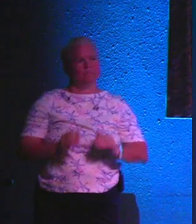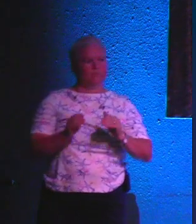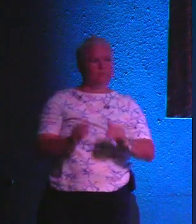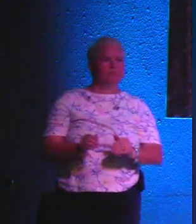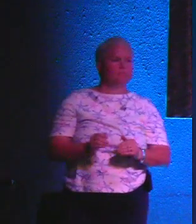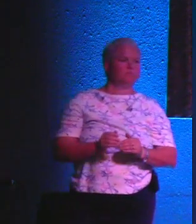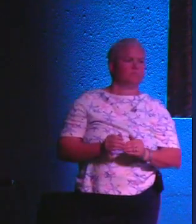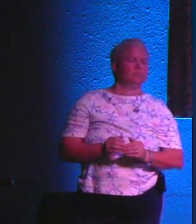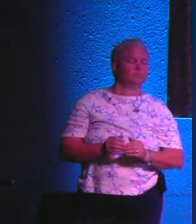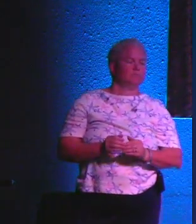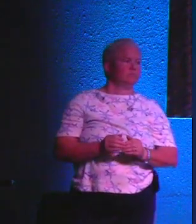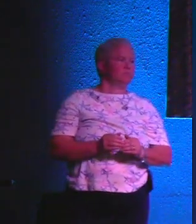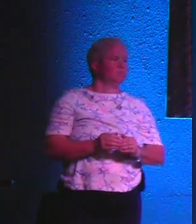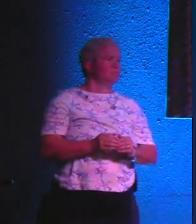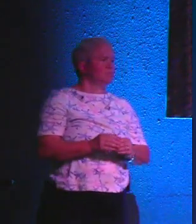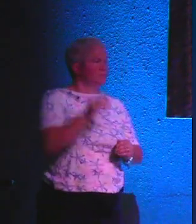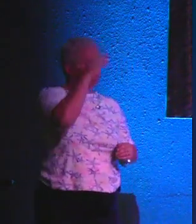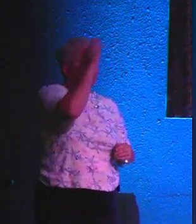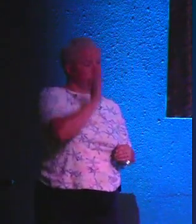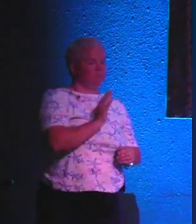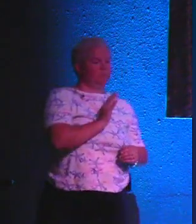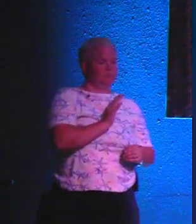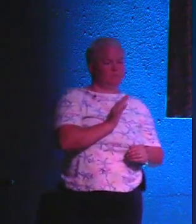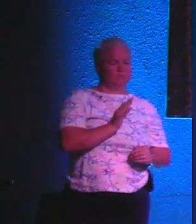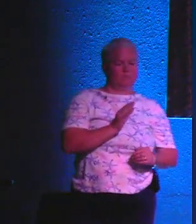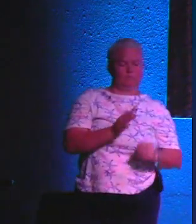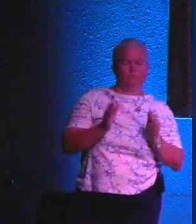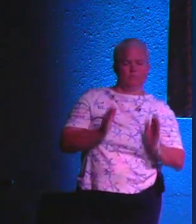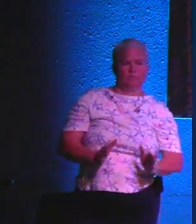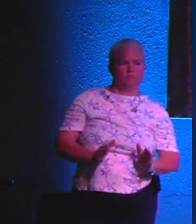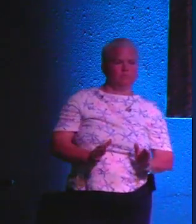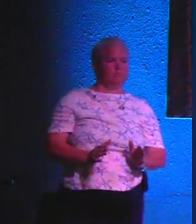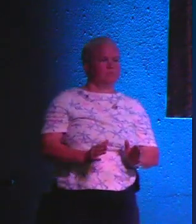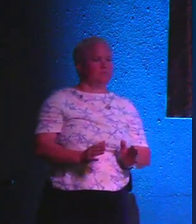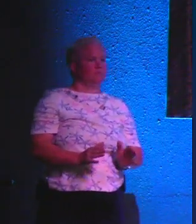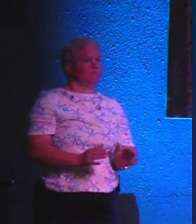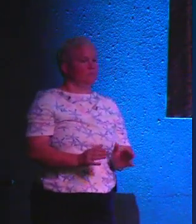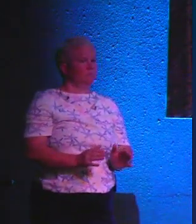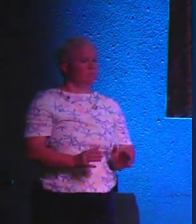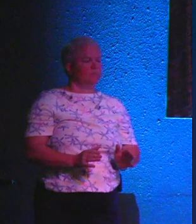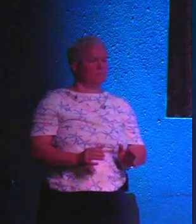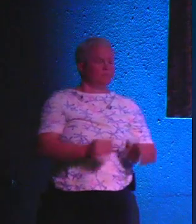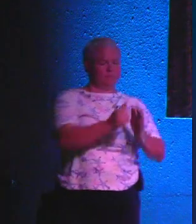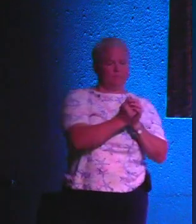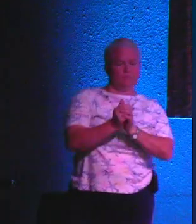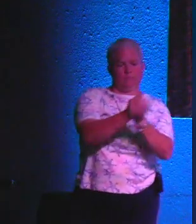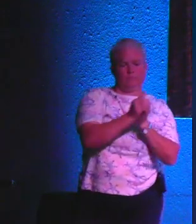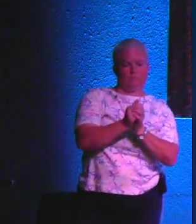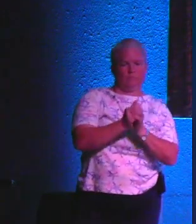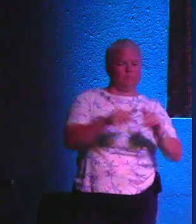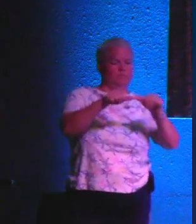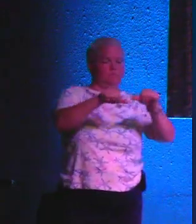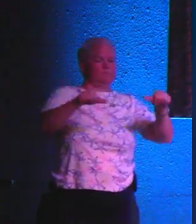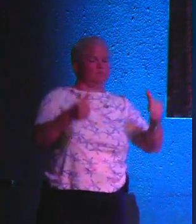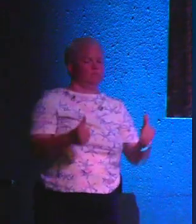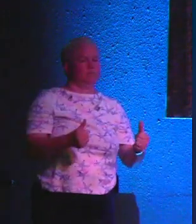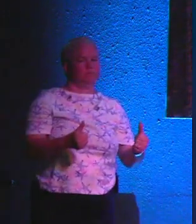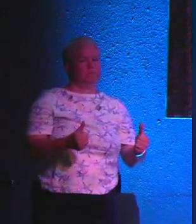morning, Lord God, I ask that as your body, we can gather together at this altar,